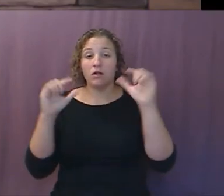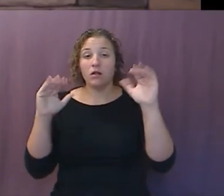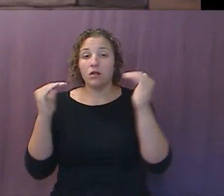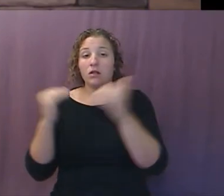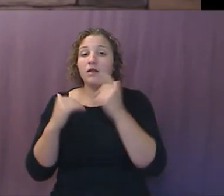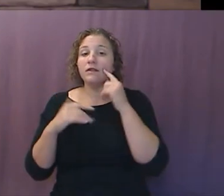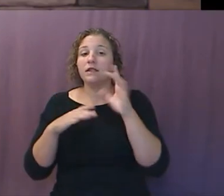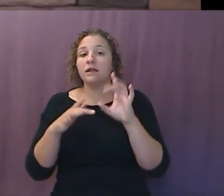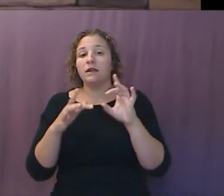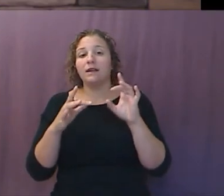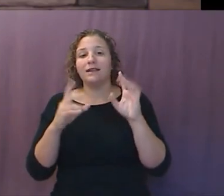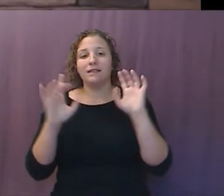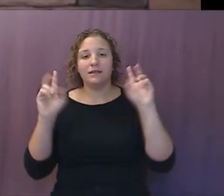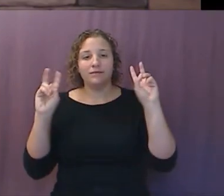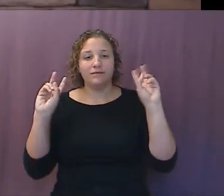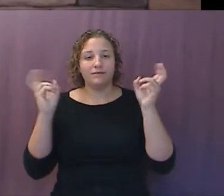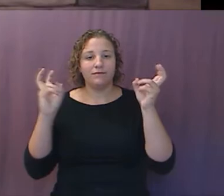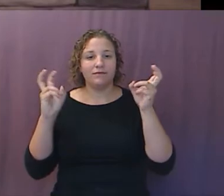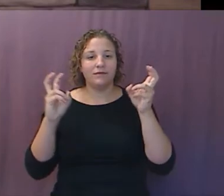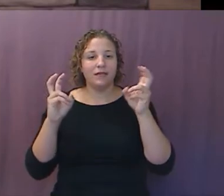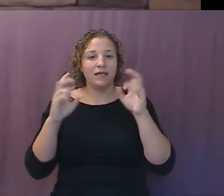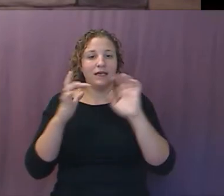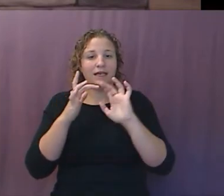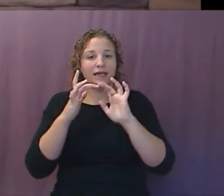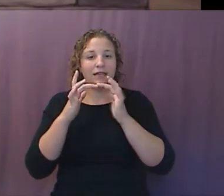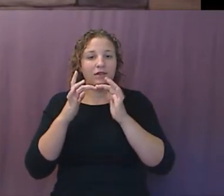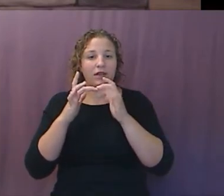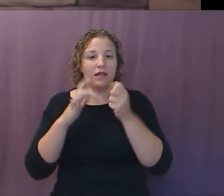Internet of Things. IoT system.